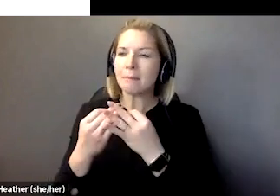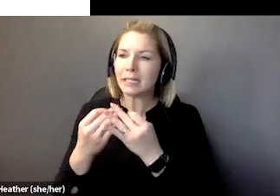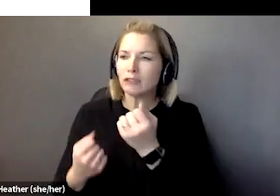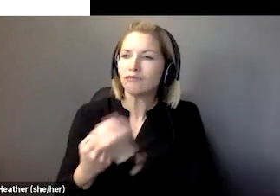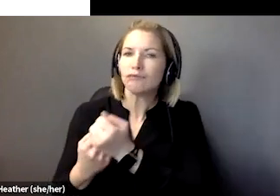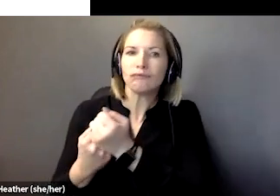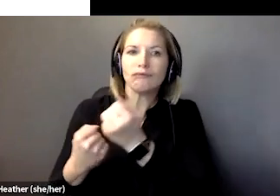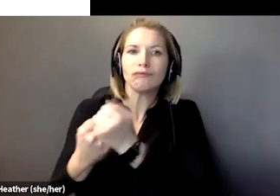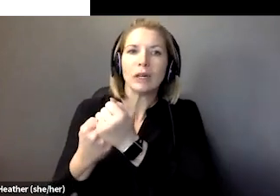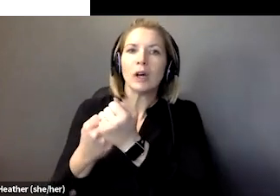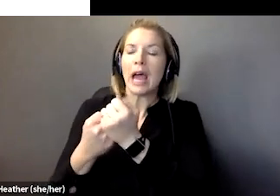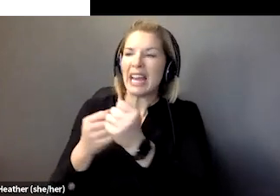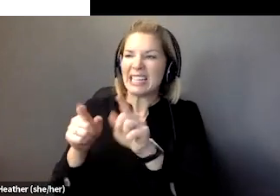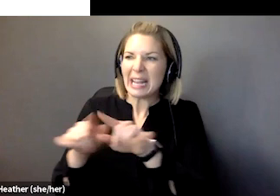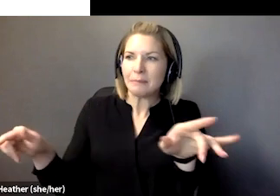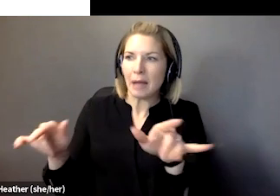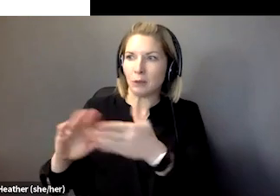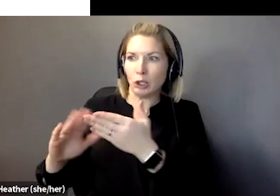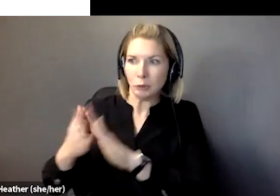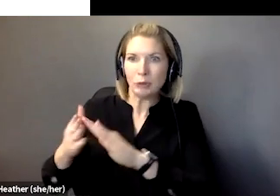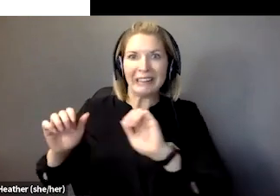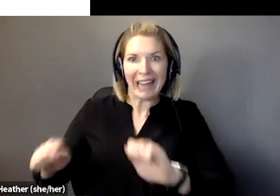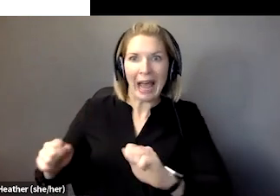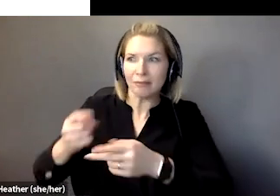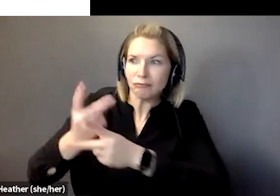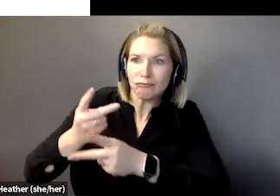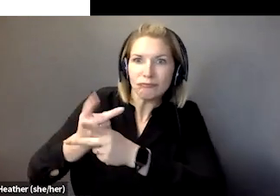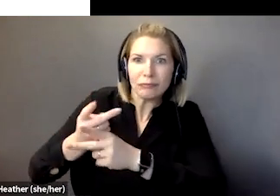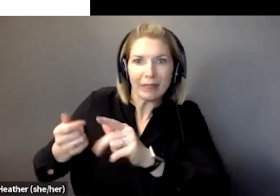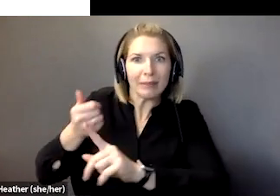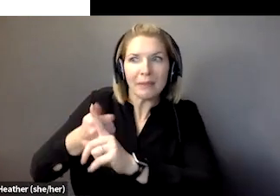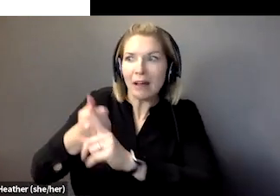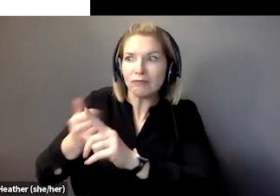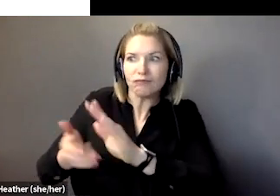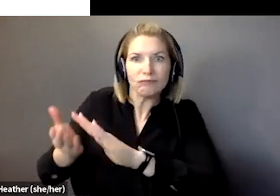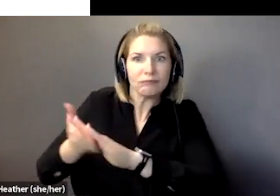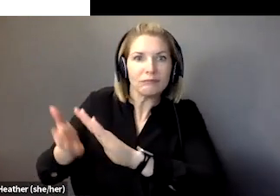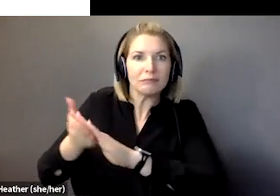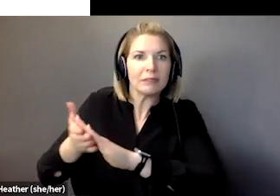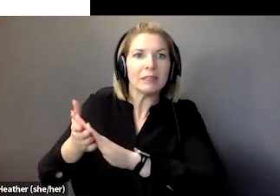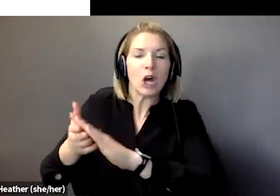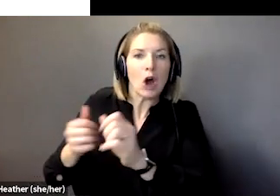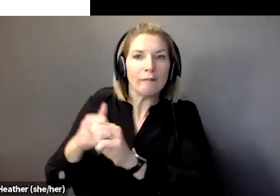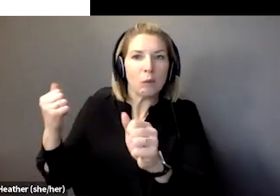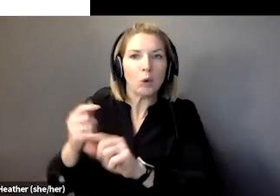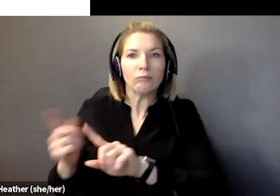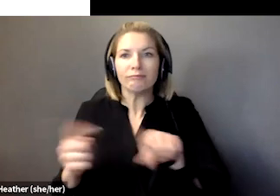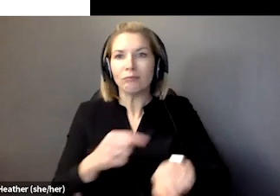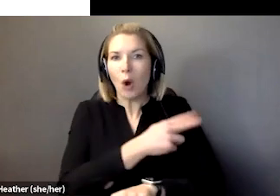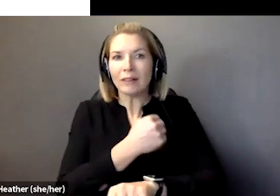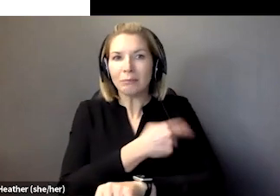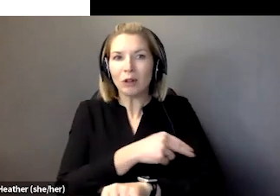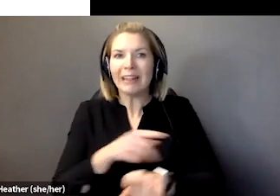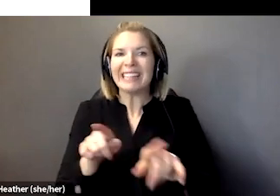sustainable from a budgetary or fiscal policy perspective, and to ensure that it is always